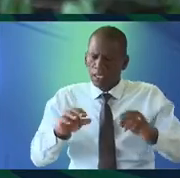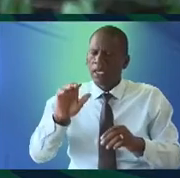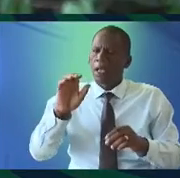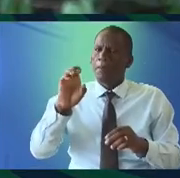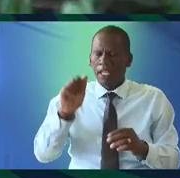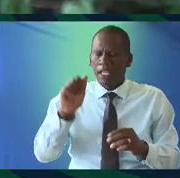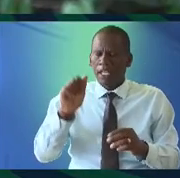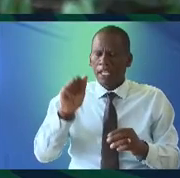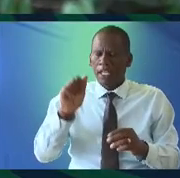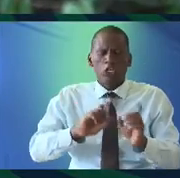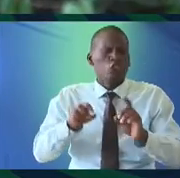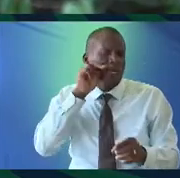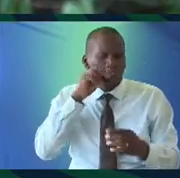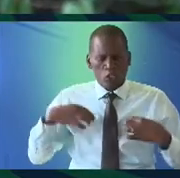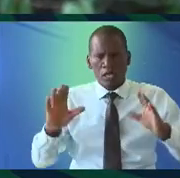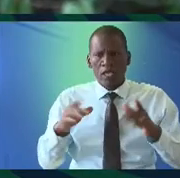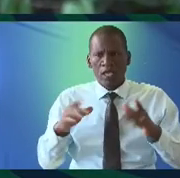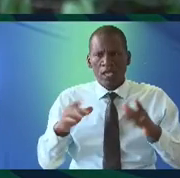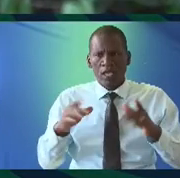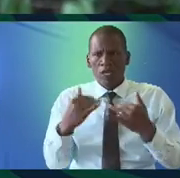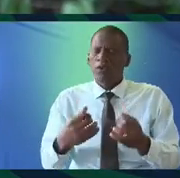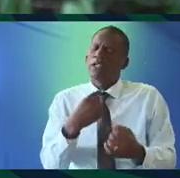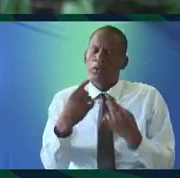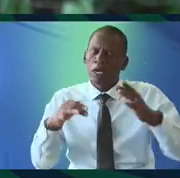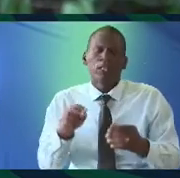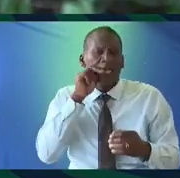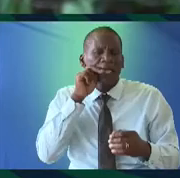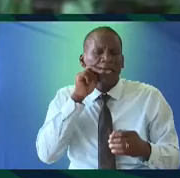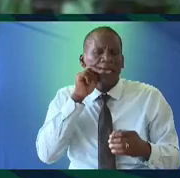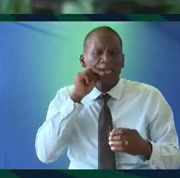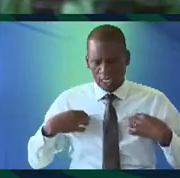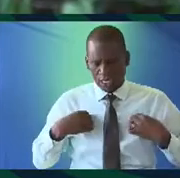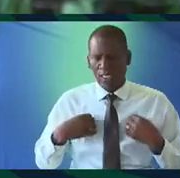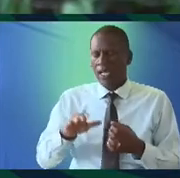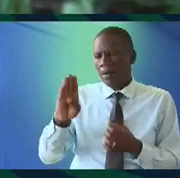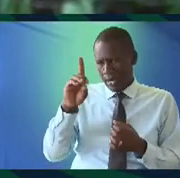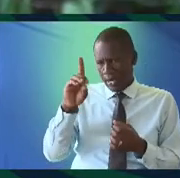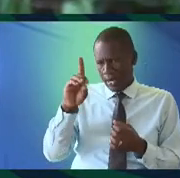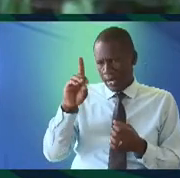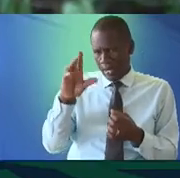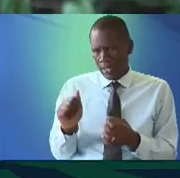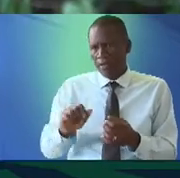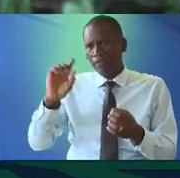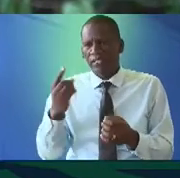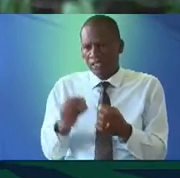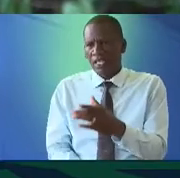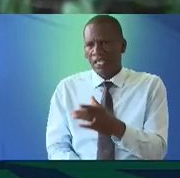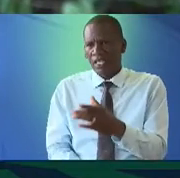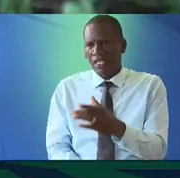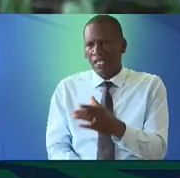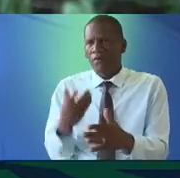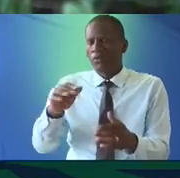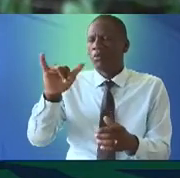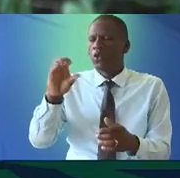it is not a Nigerian dress like yes now it can be referred to as a Nigerian dress but it was first exactly it first